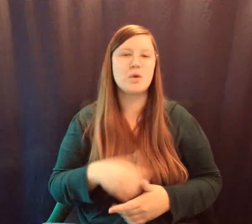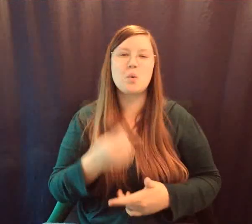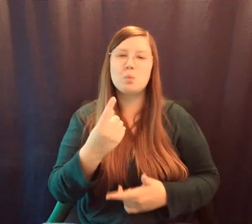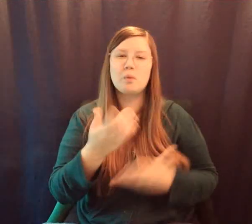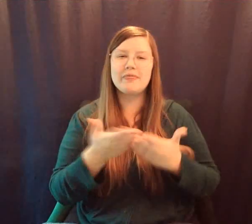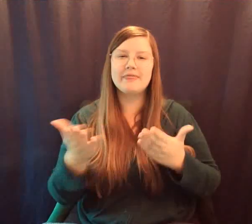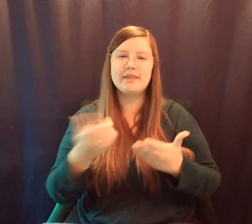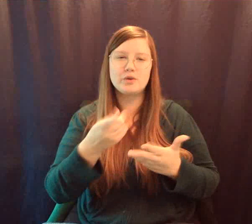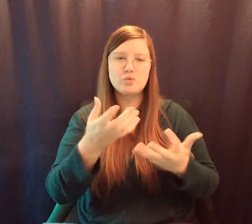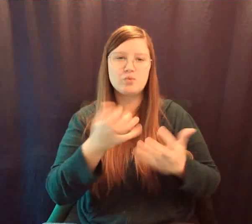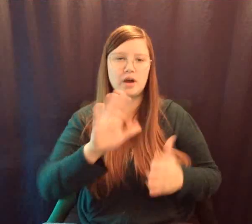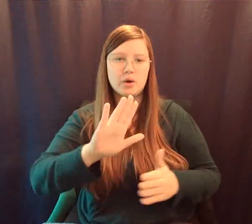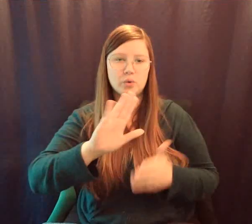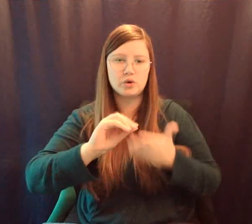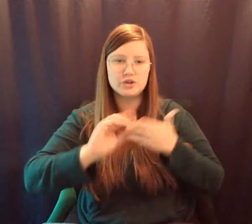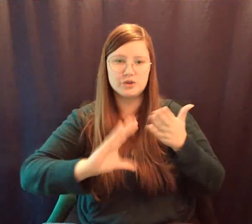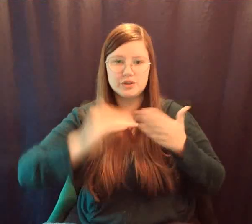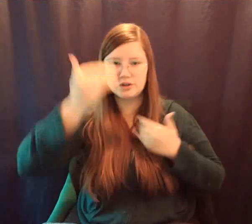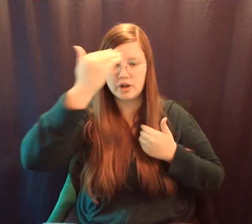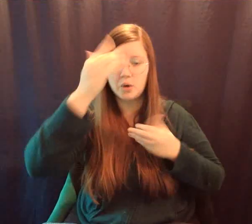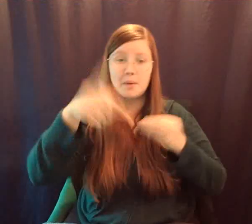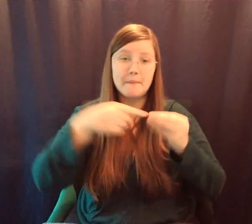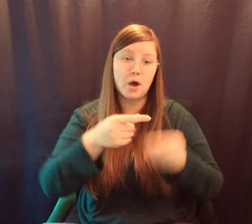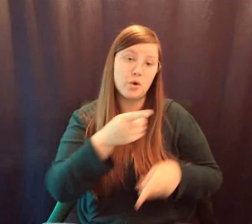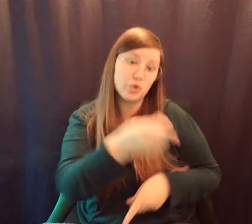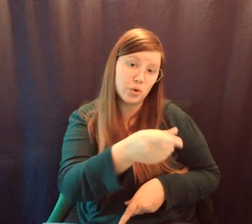about you, your class or just high school in general?